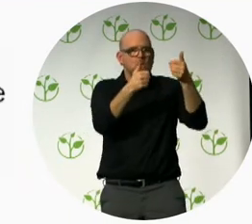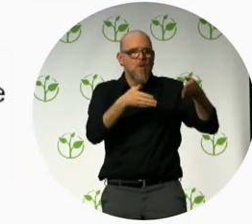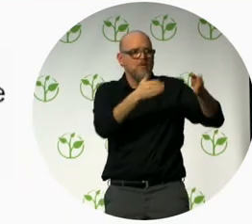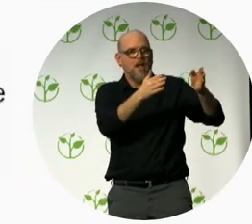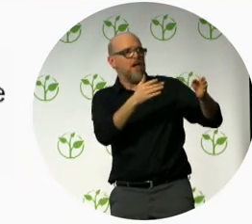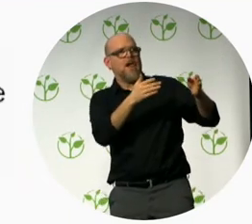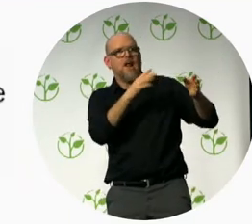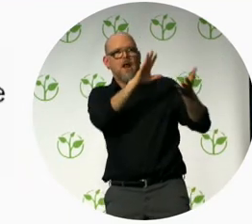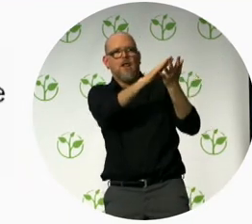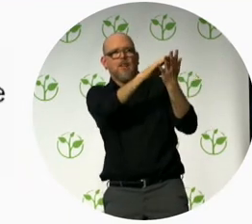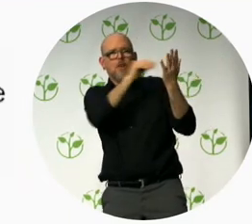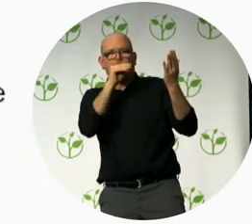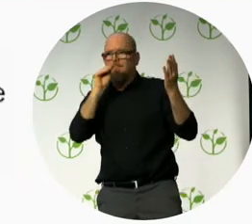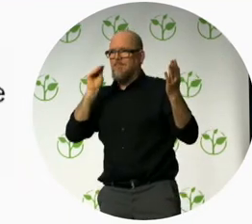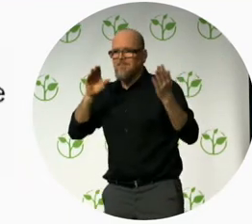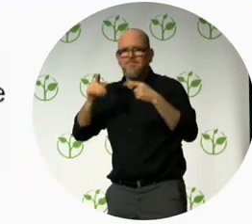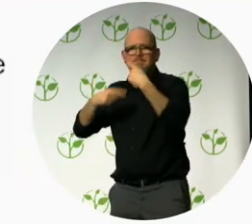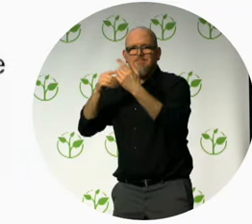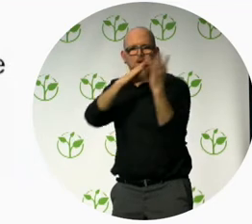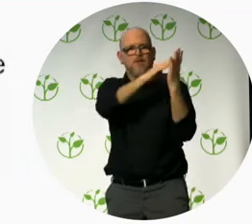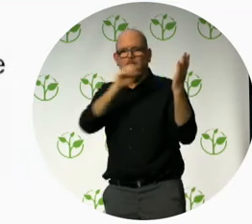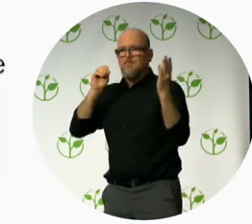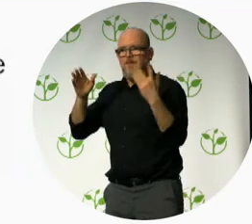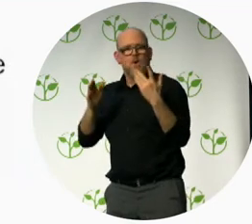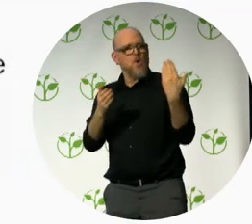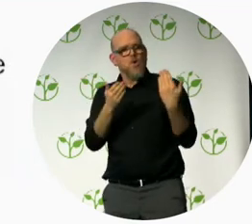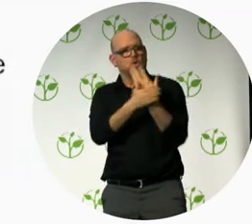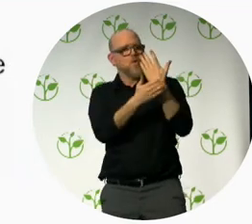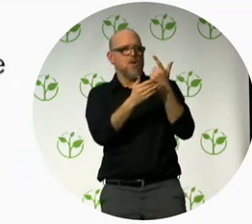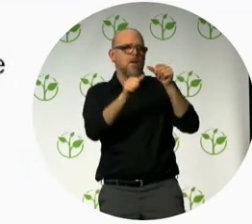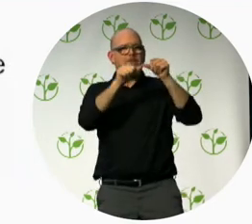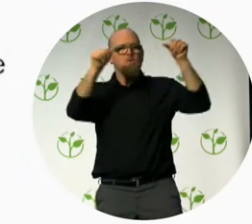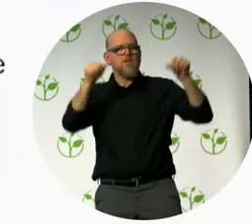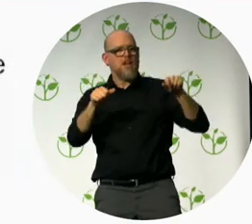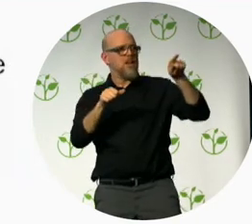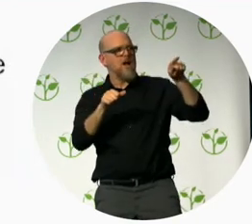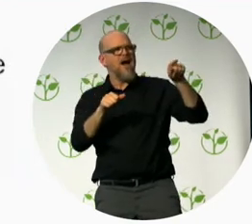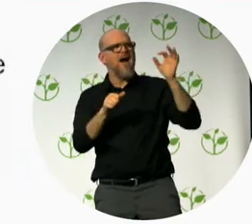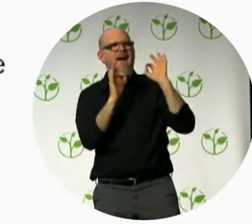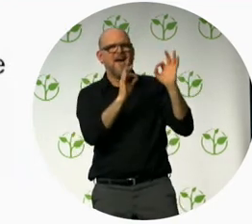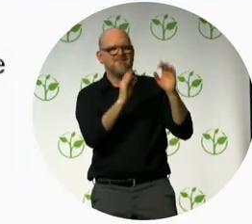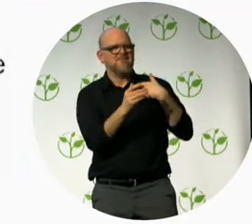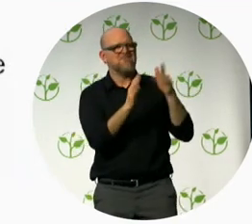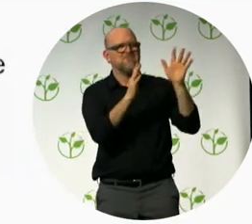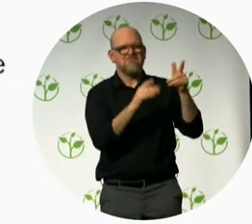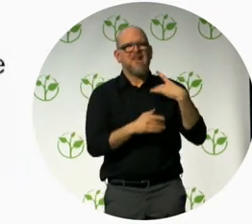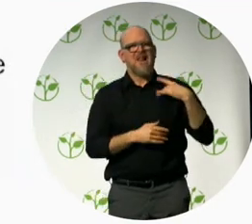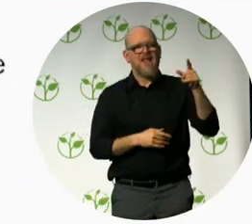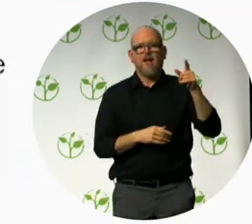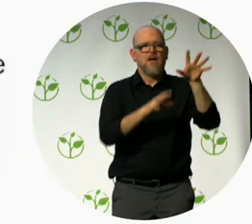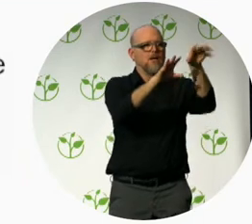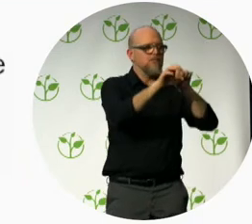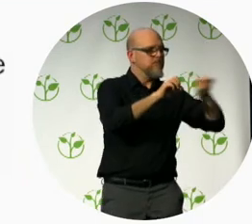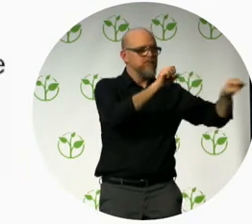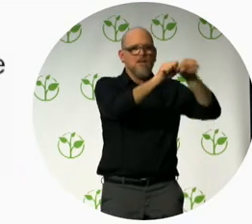new advanced models of maintaining accessibility for the long run and excellence.